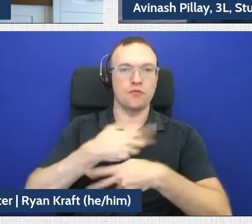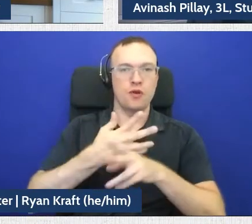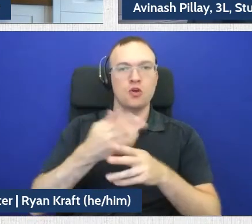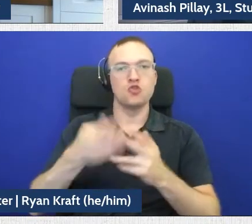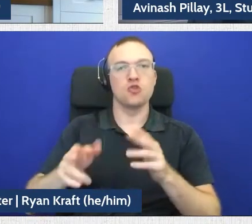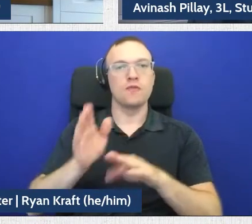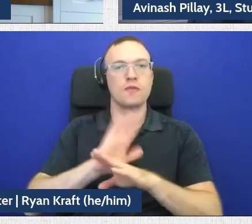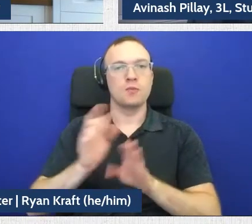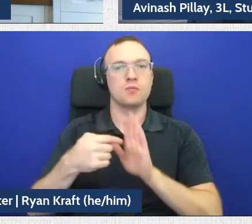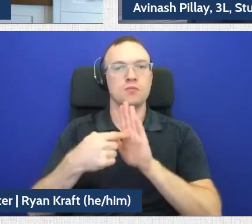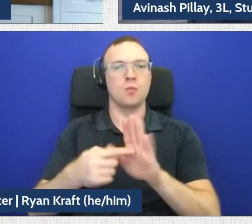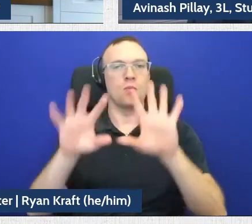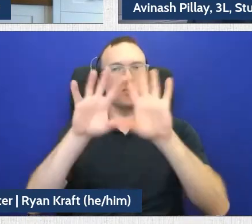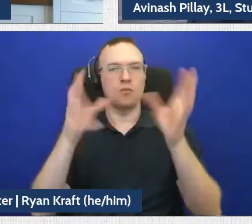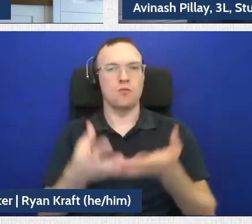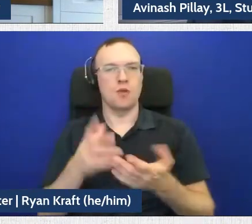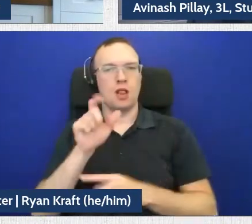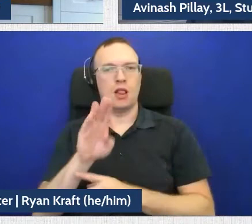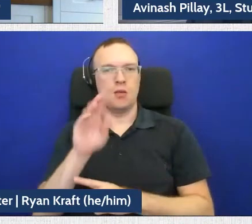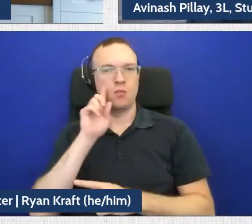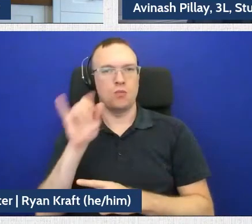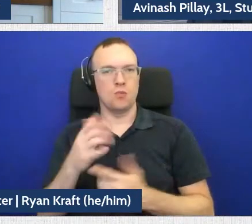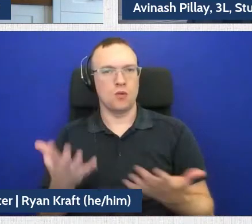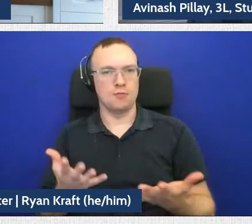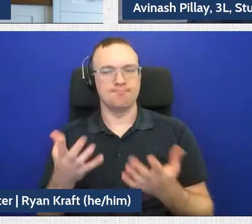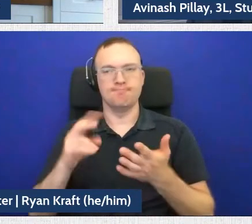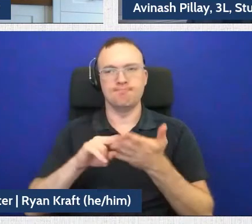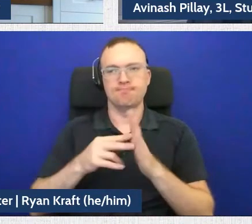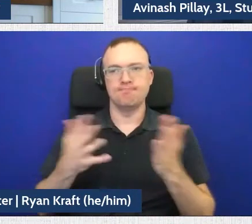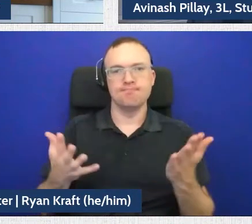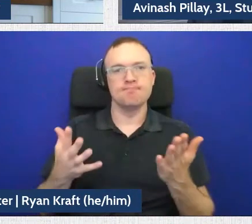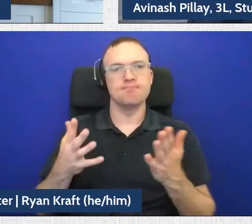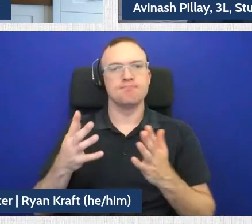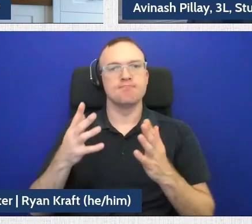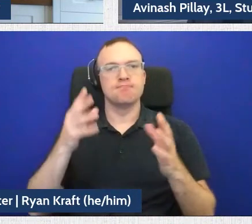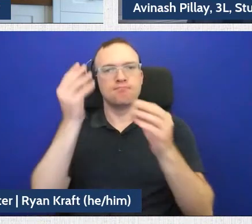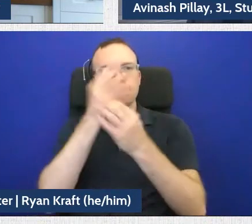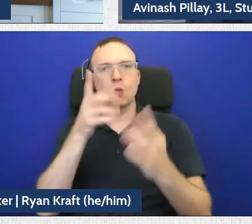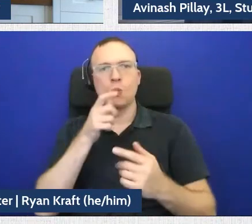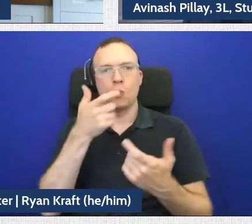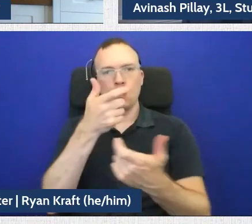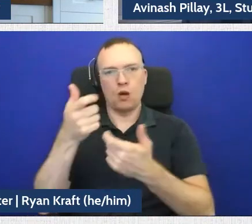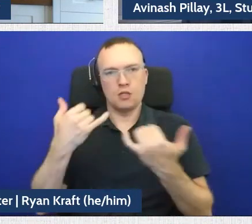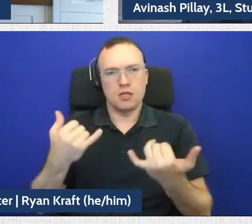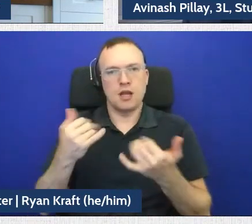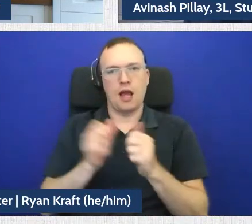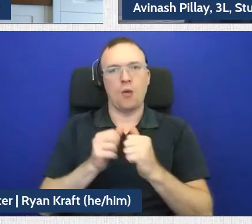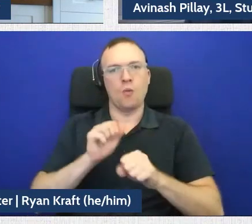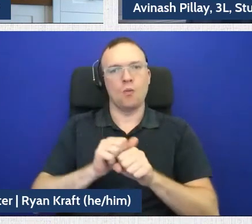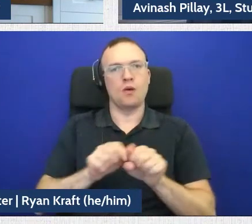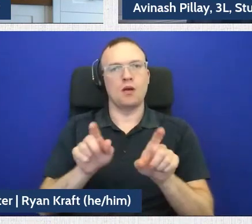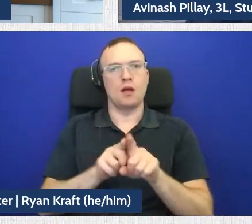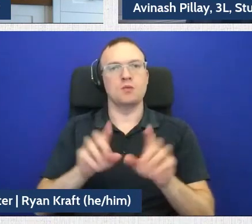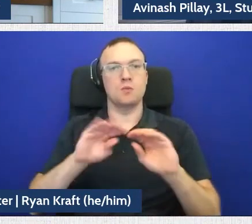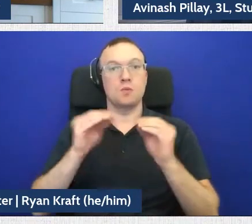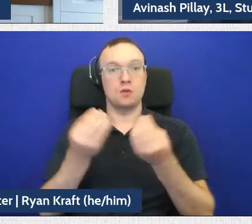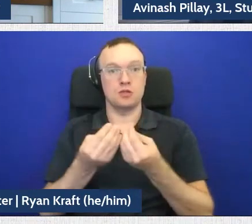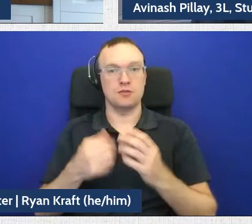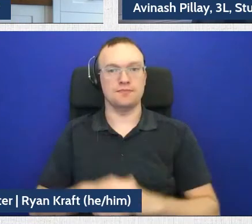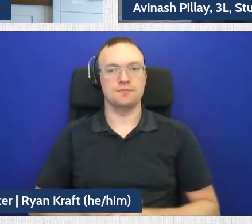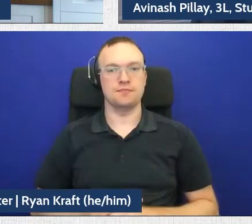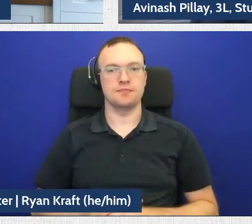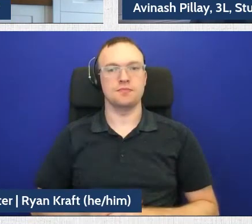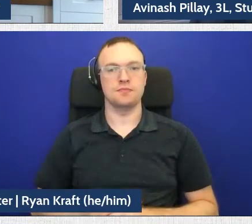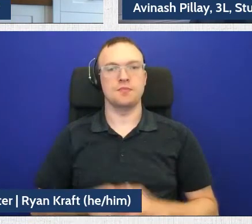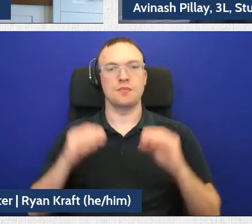demonstrates you know an overview of what the lab is as well as giving our attendees a brief understanding of how we work as an organization. Professor